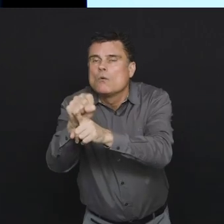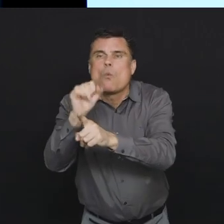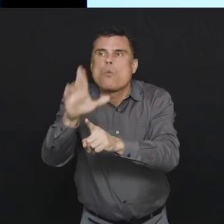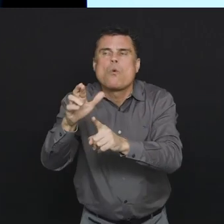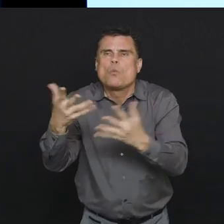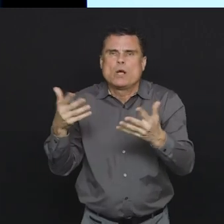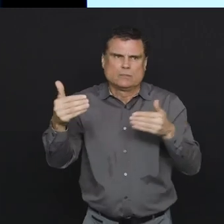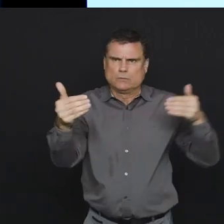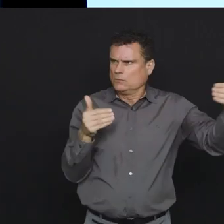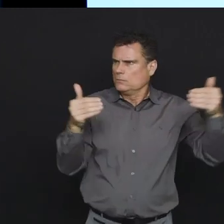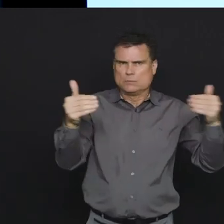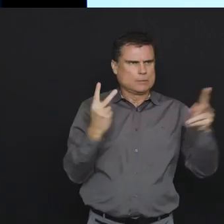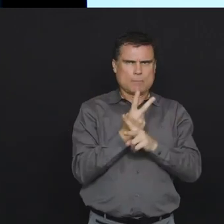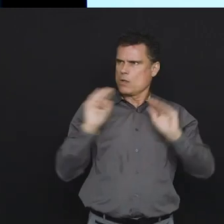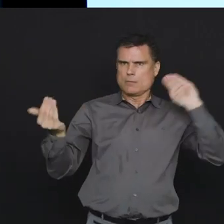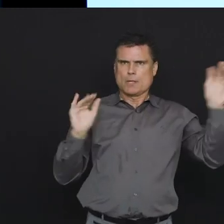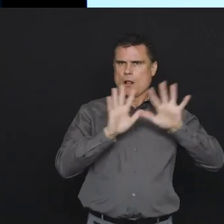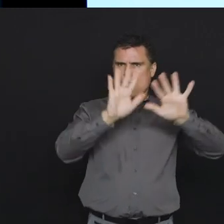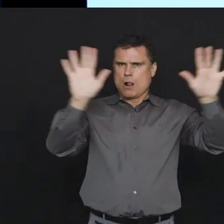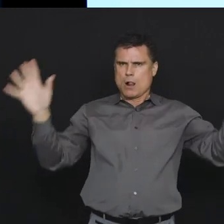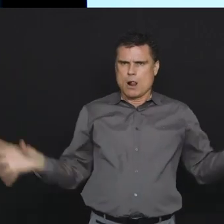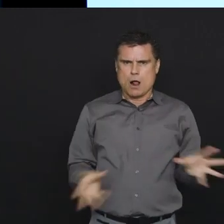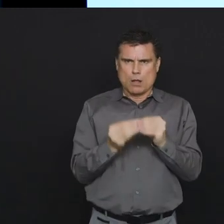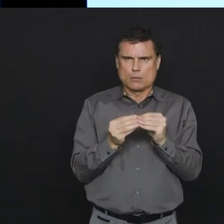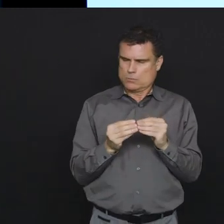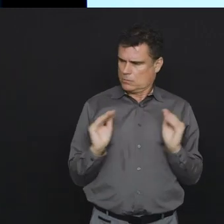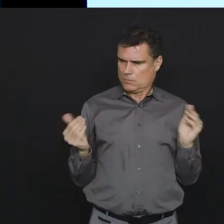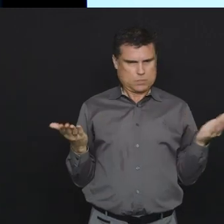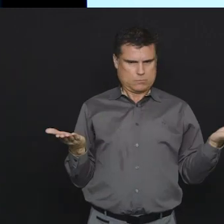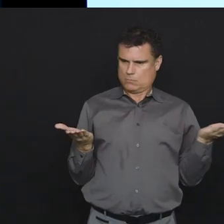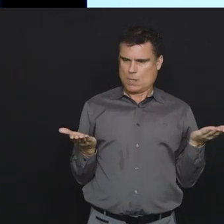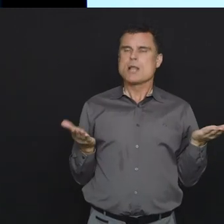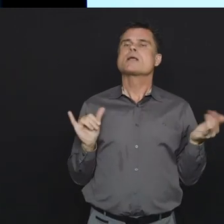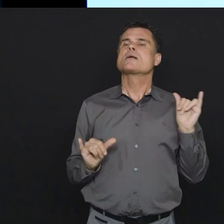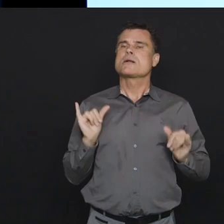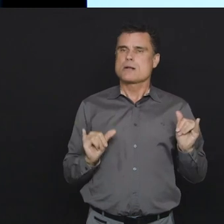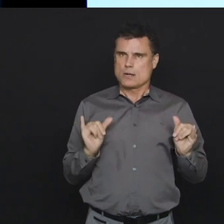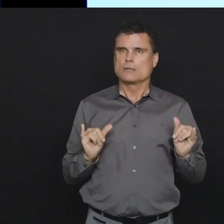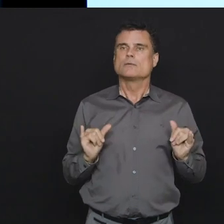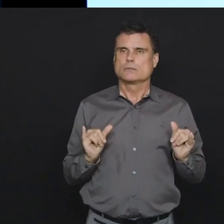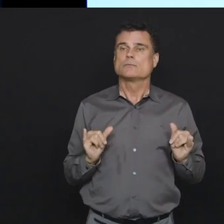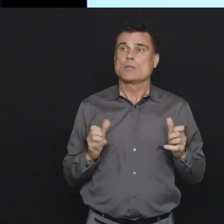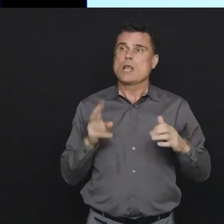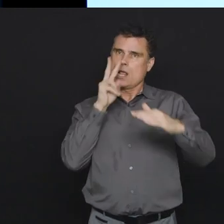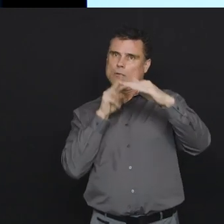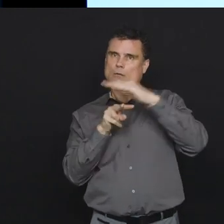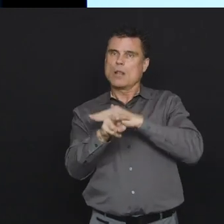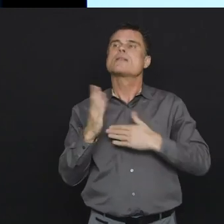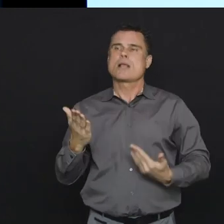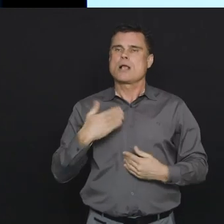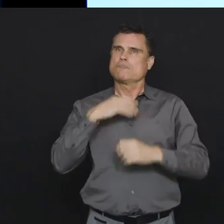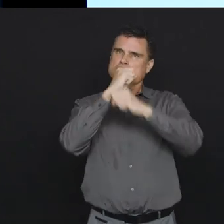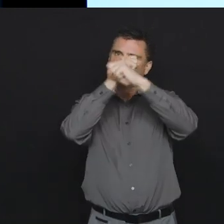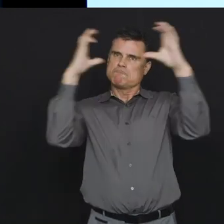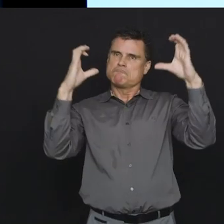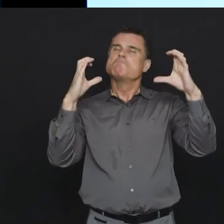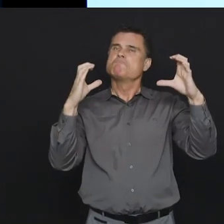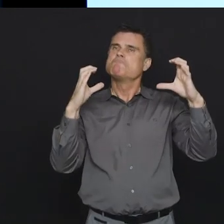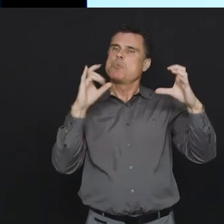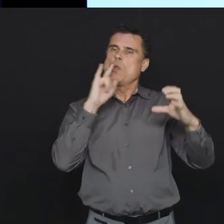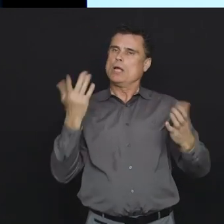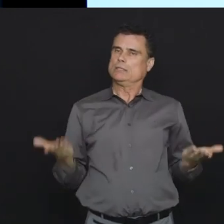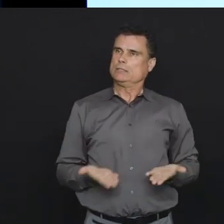presented this data before now these data before now because we haven't had enough cases to be